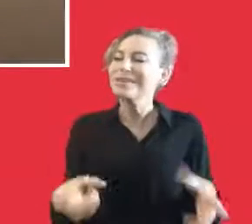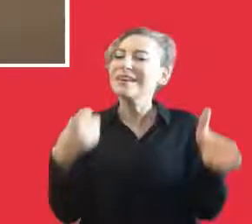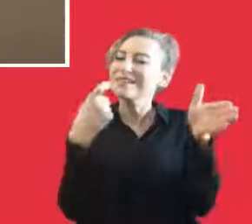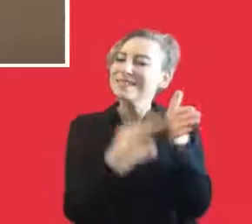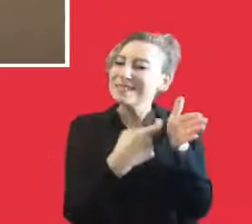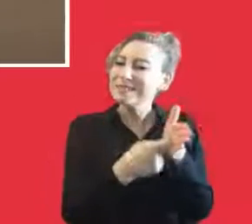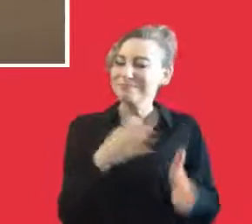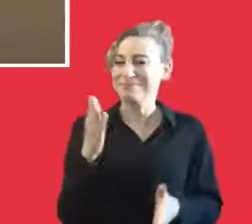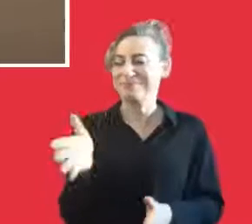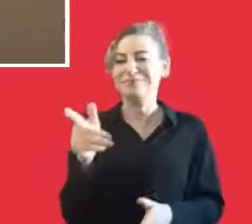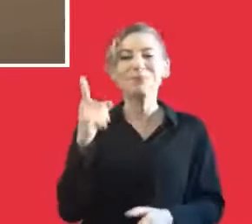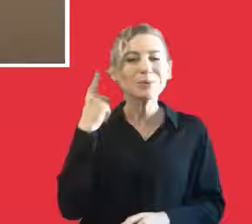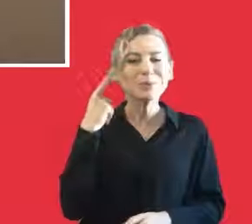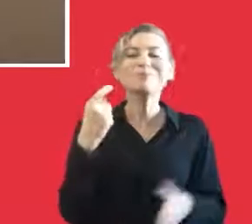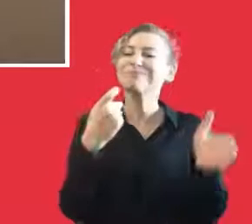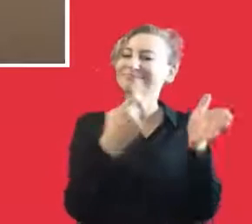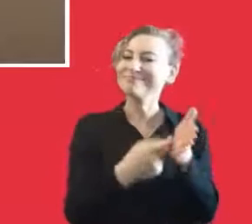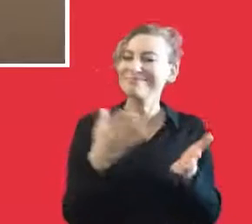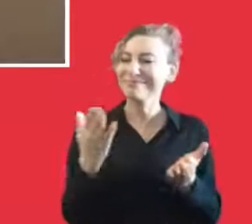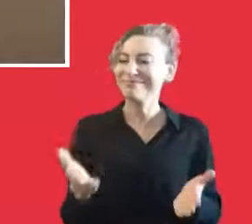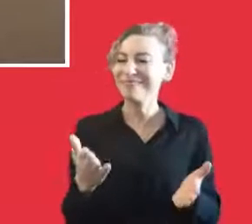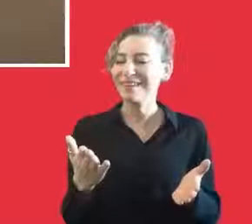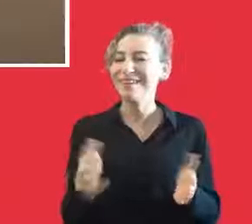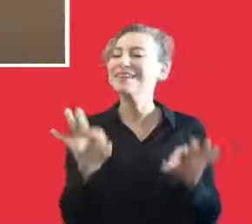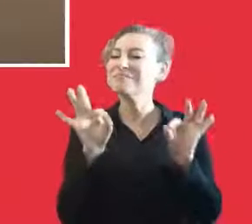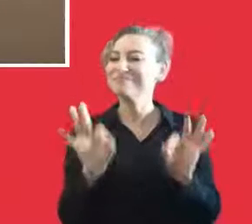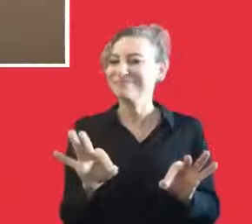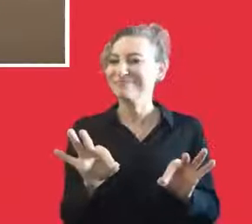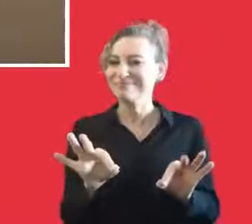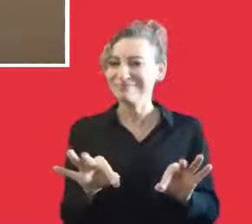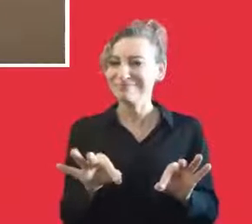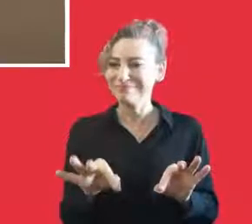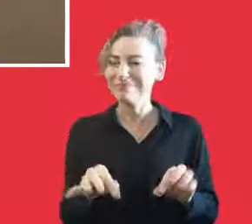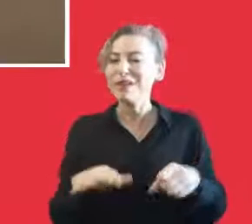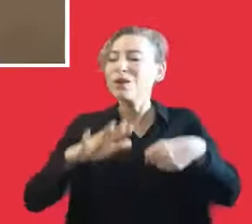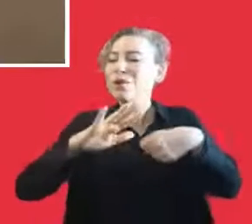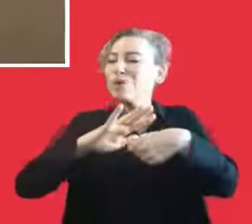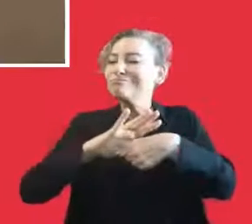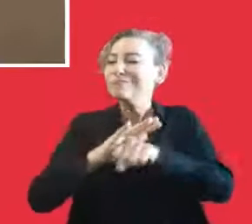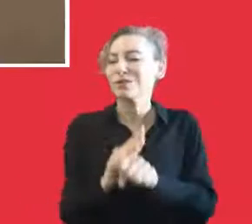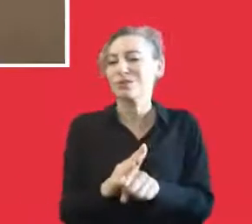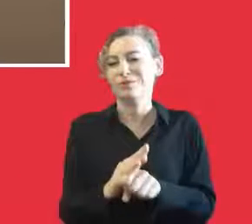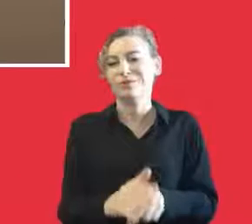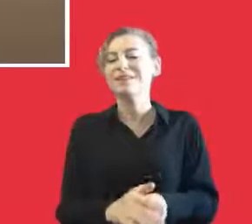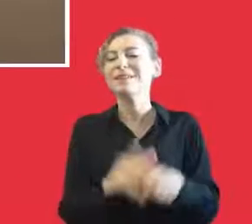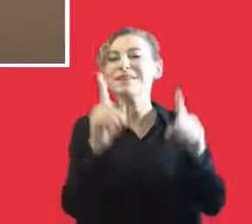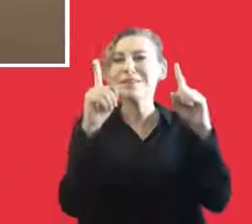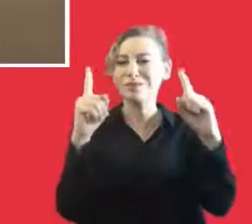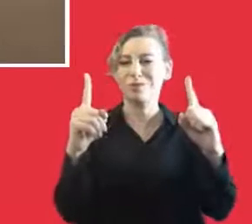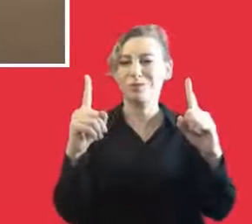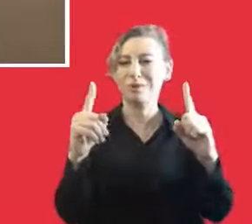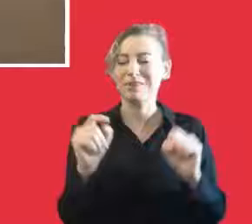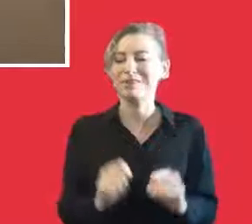important and we have an important name for music as all our valuable guests. But during the COVID-19